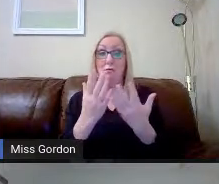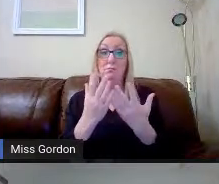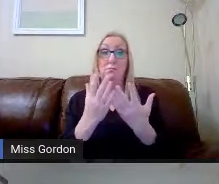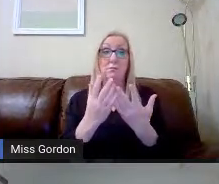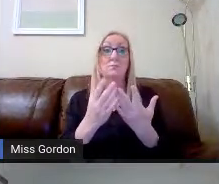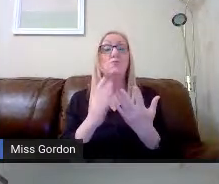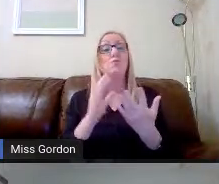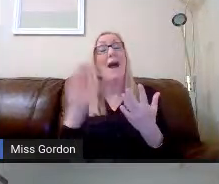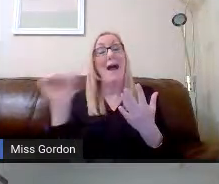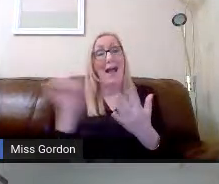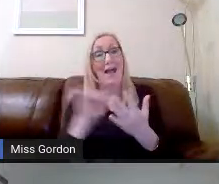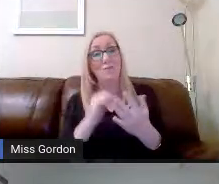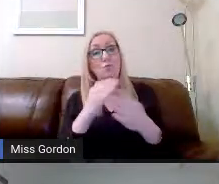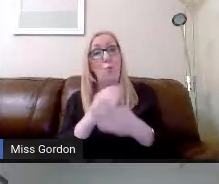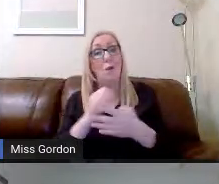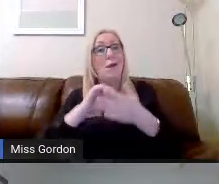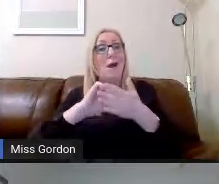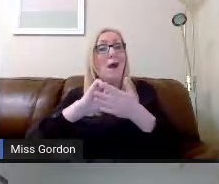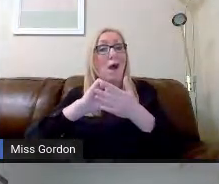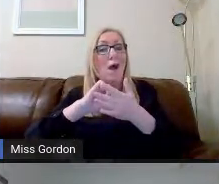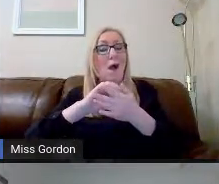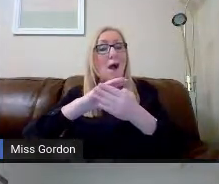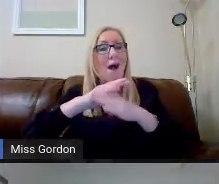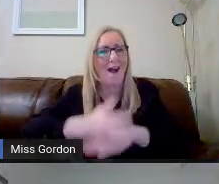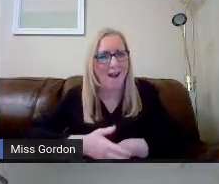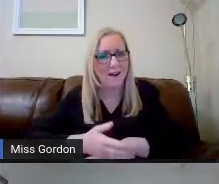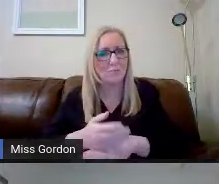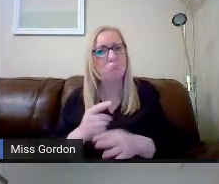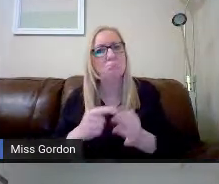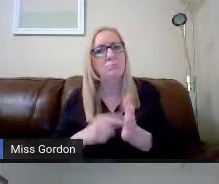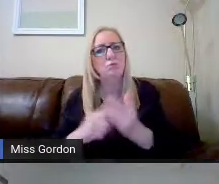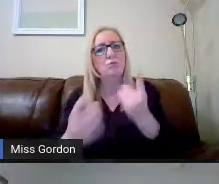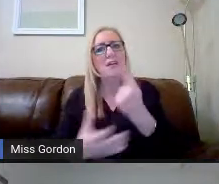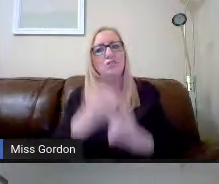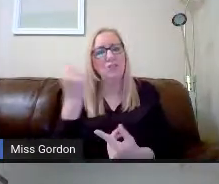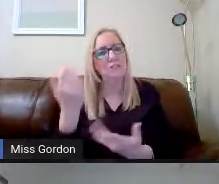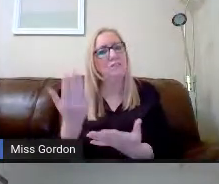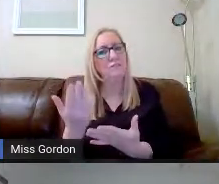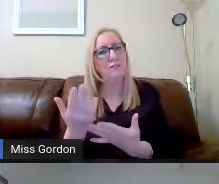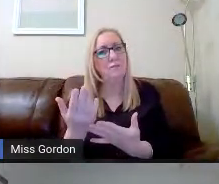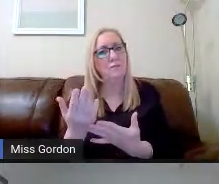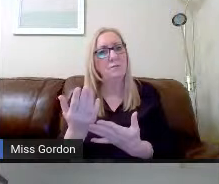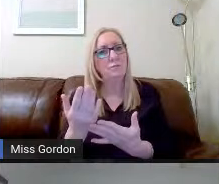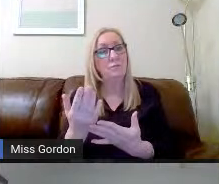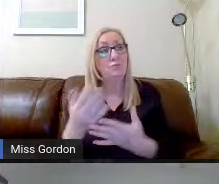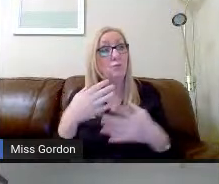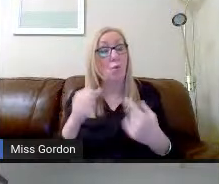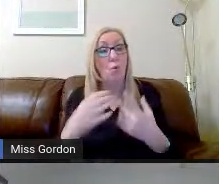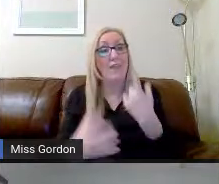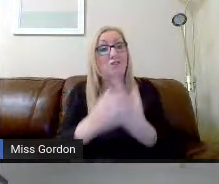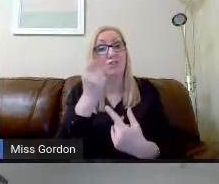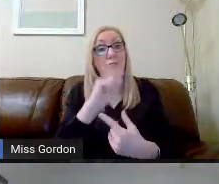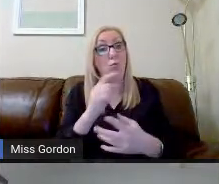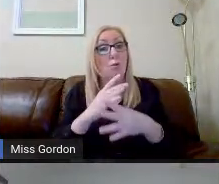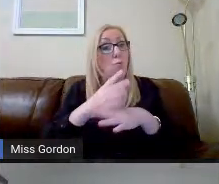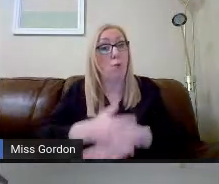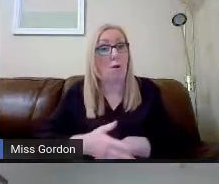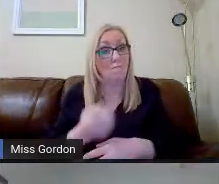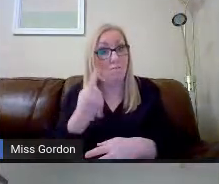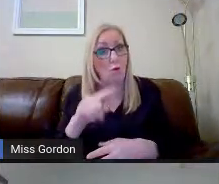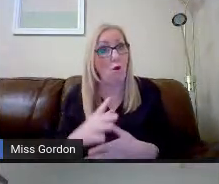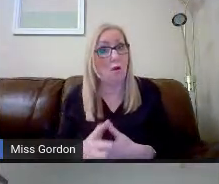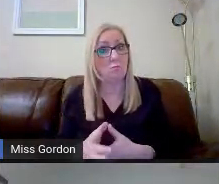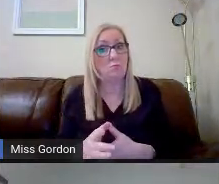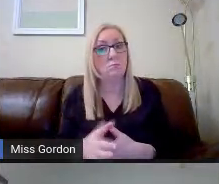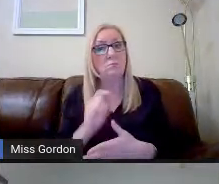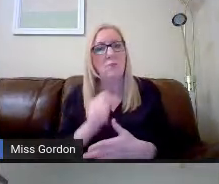hard in order to achieve, you know, hard work reaps rewards. You only get what you work for. But attendance in the